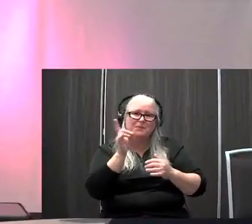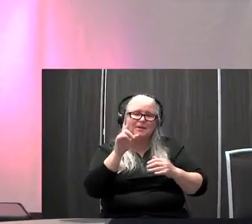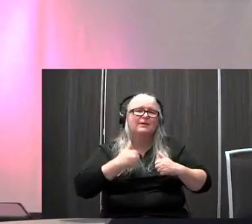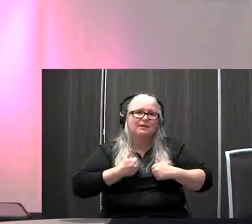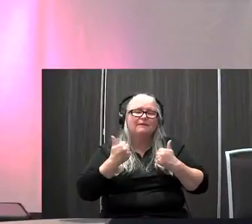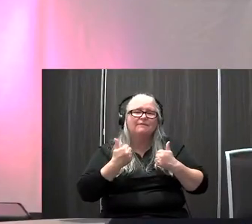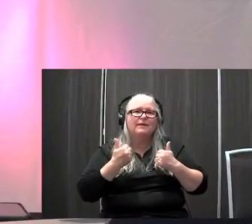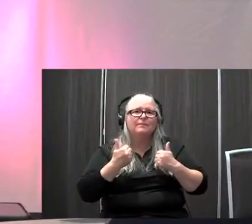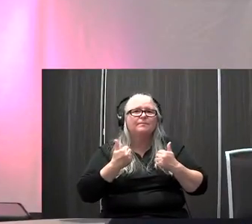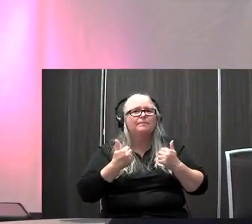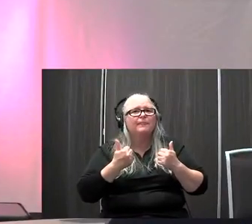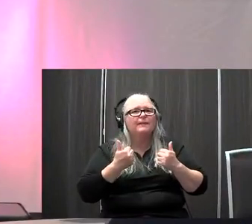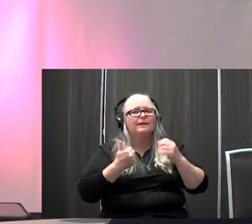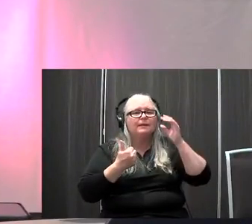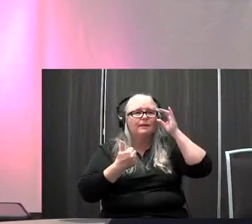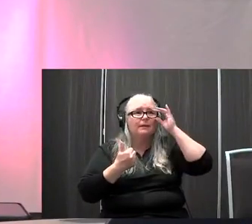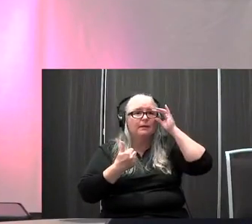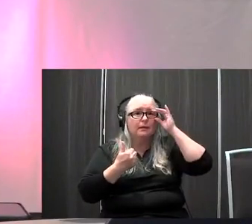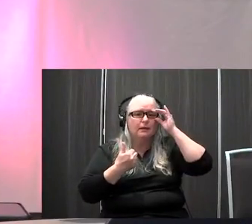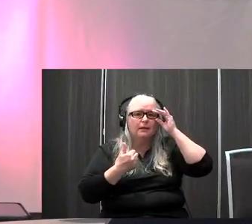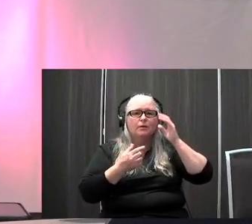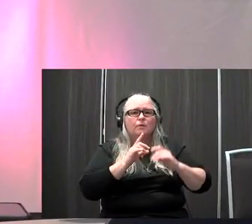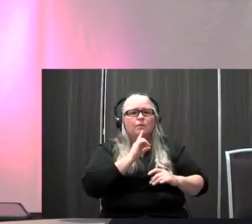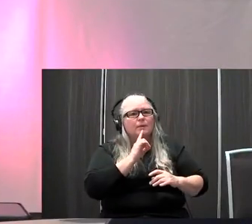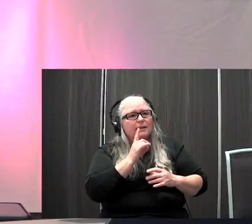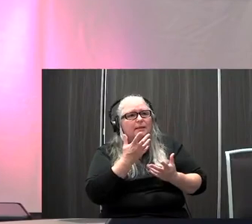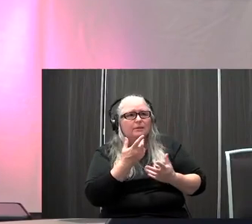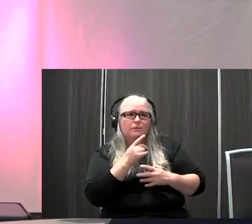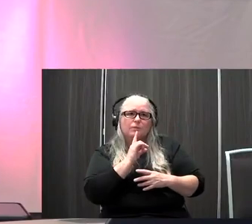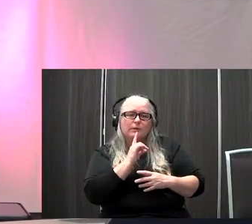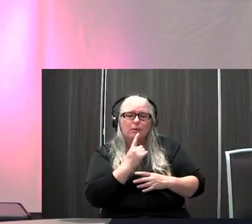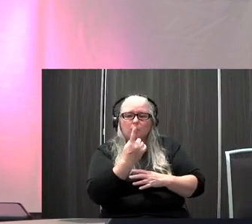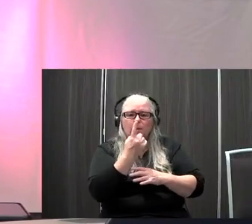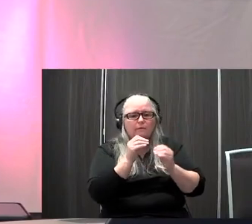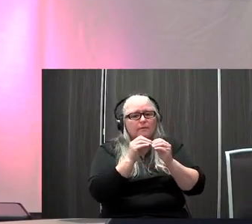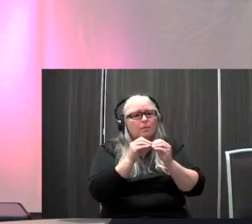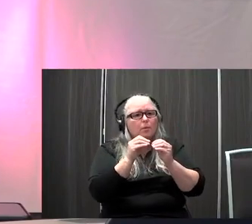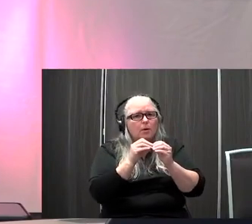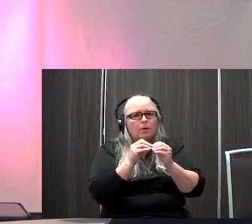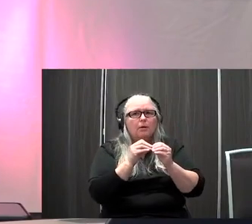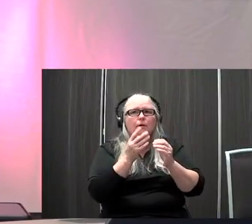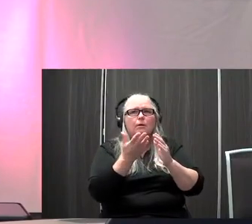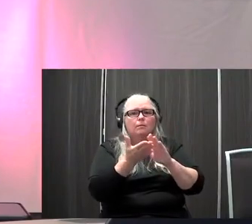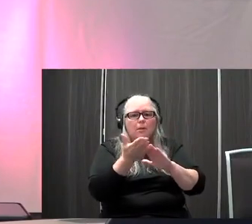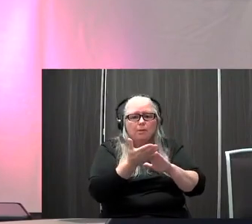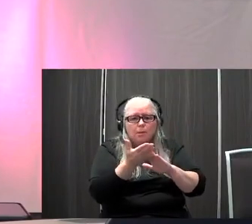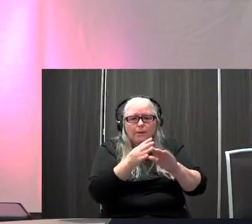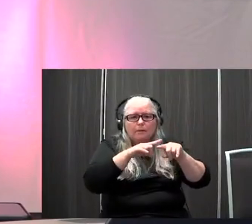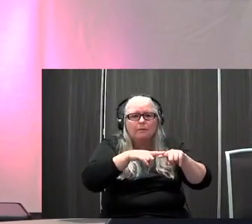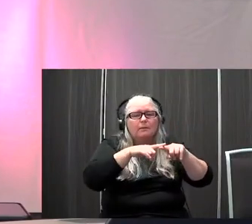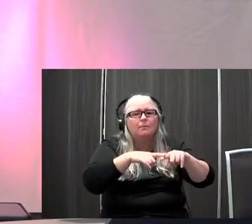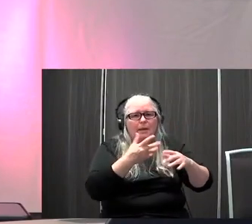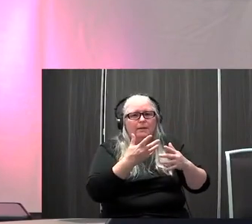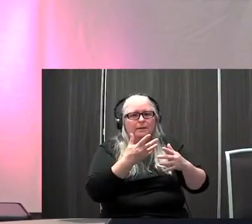that it's probably one of the more operator dependent pieces. Like I've seen patients who have gotten vestibular